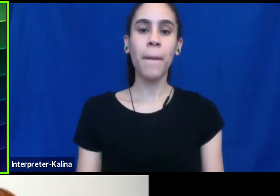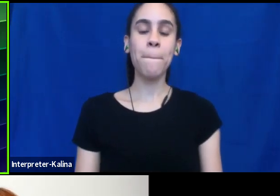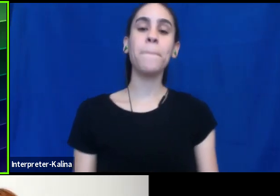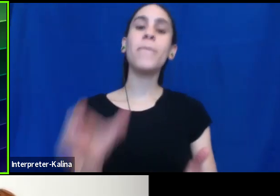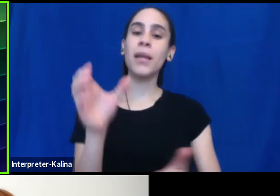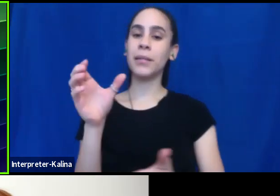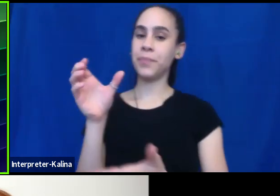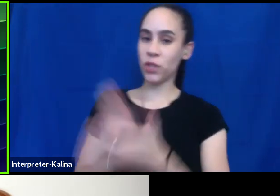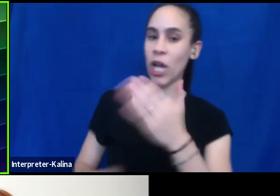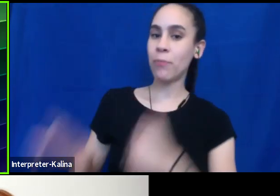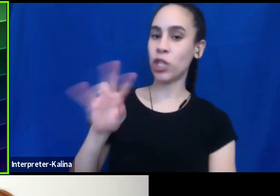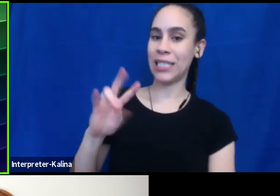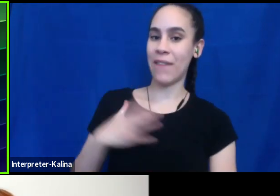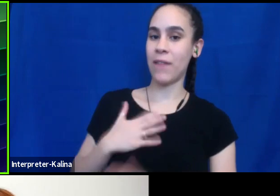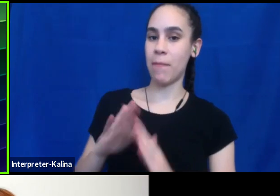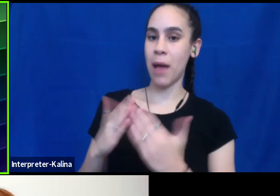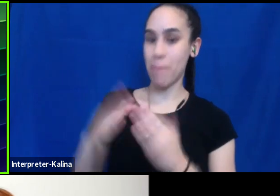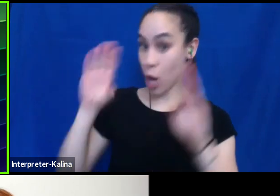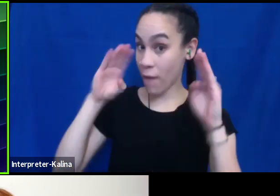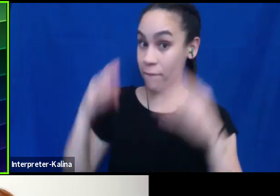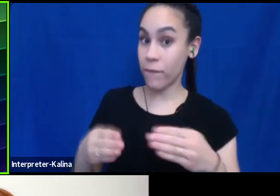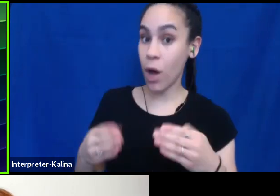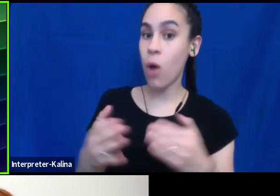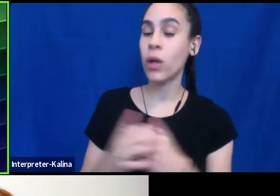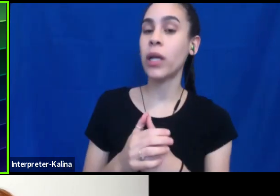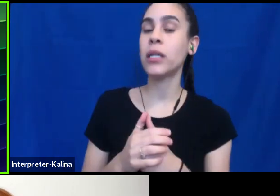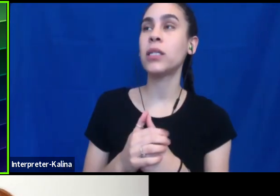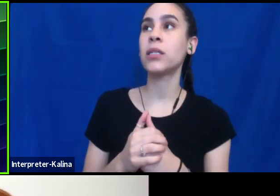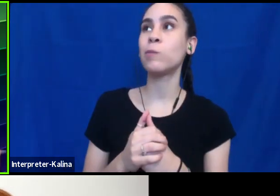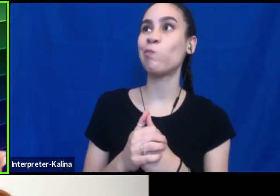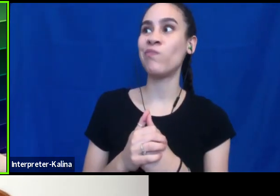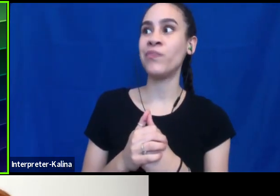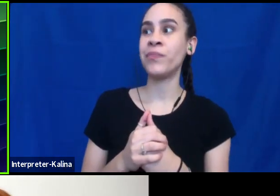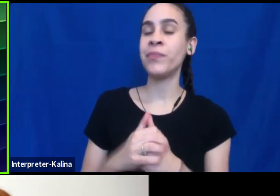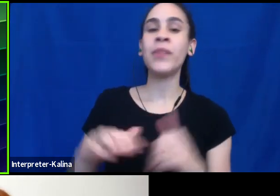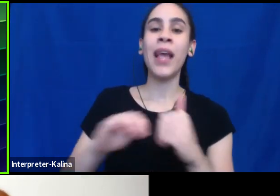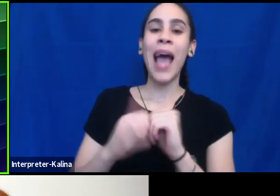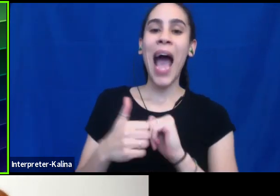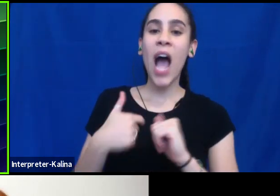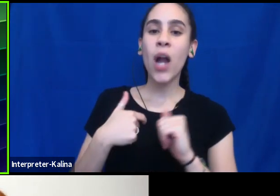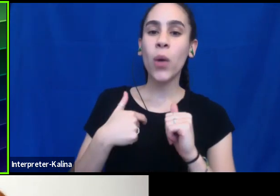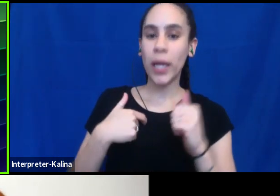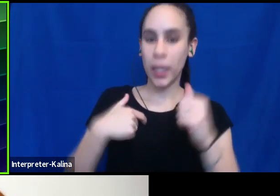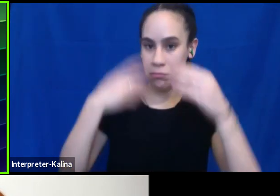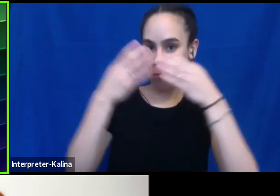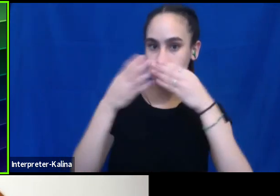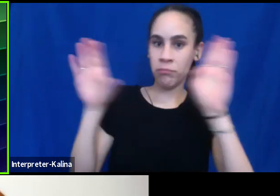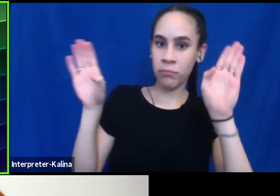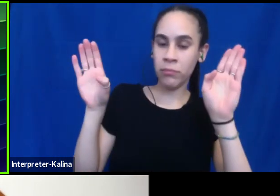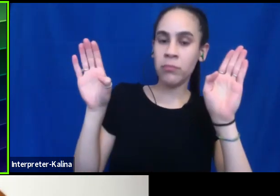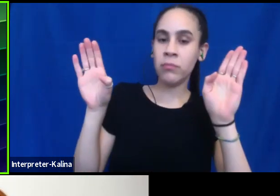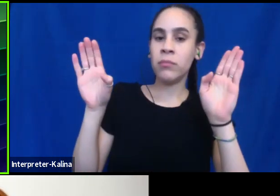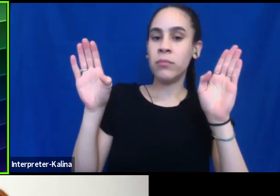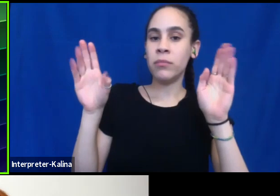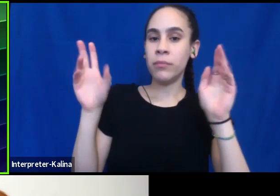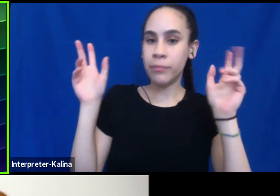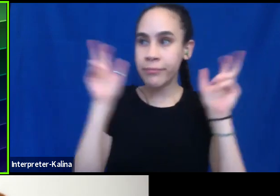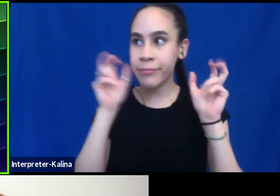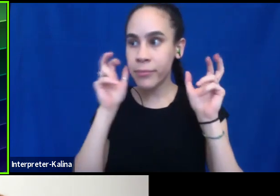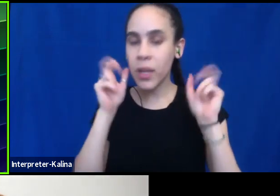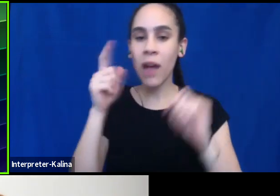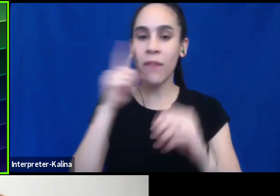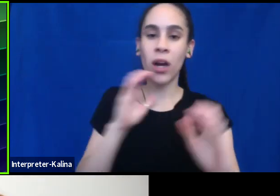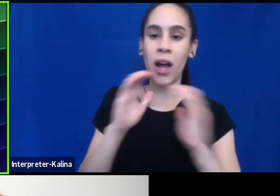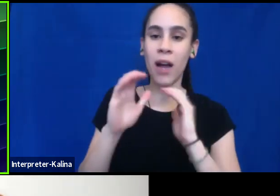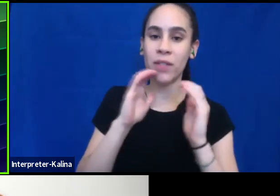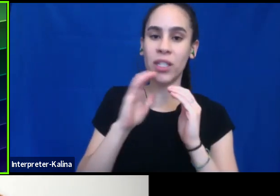completely on, um, how do we basically, how do we open people's ears up for conversations rather than shut them down, which is of course, a really